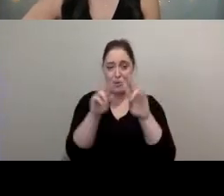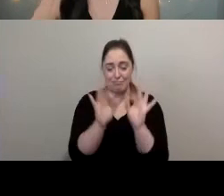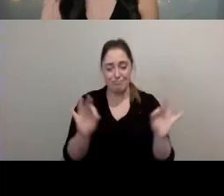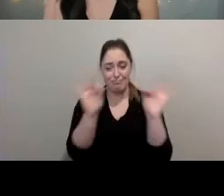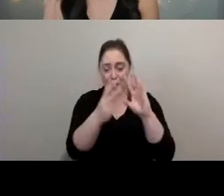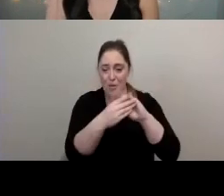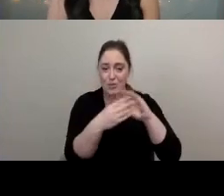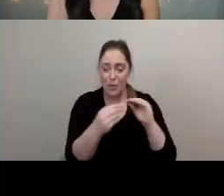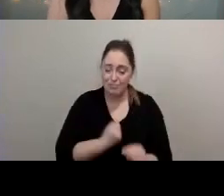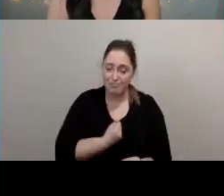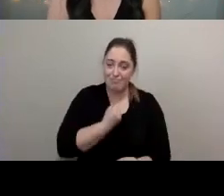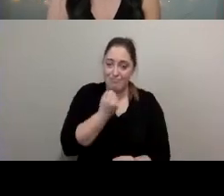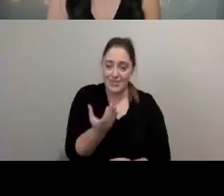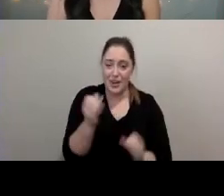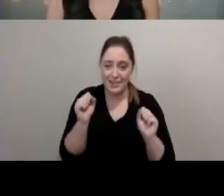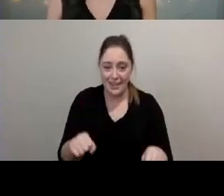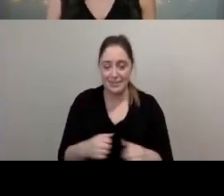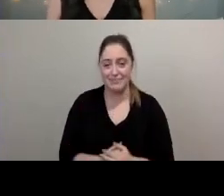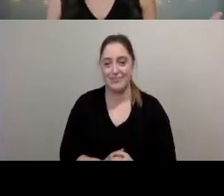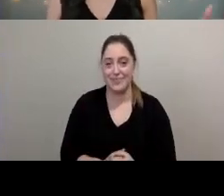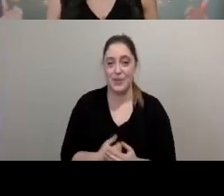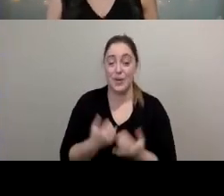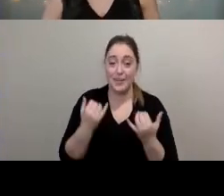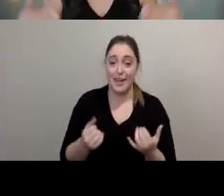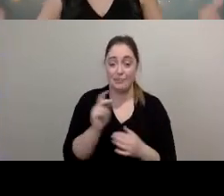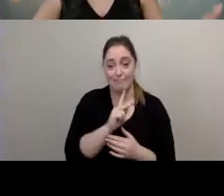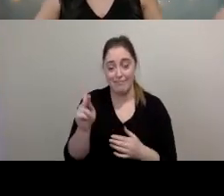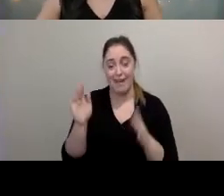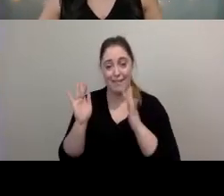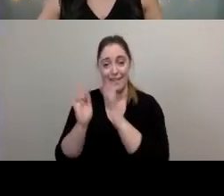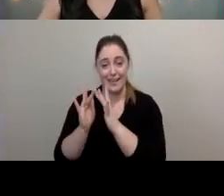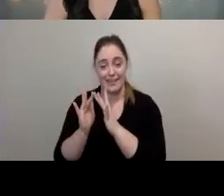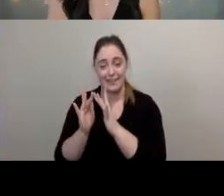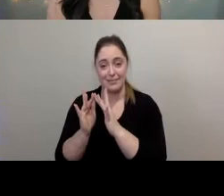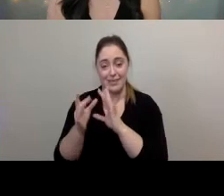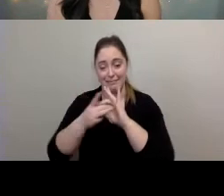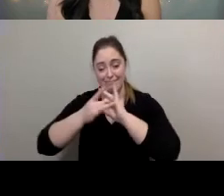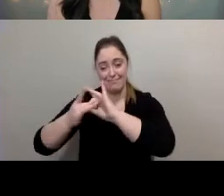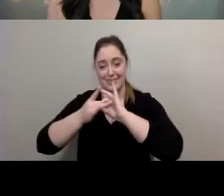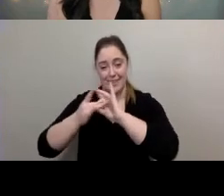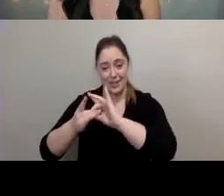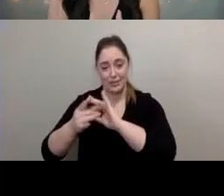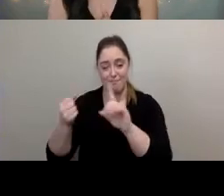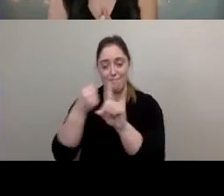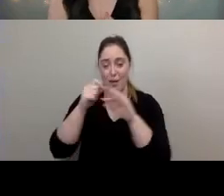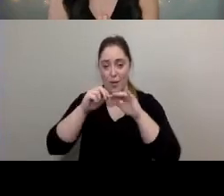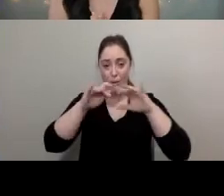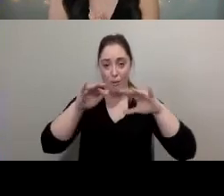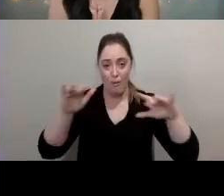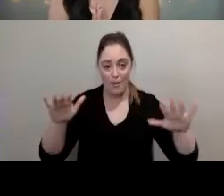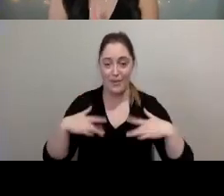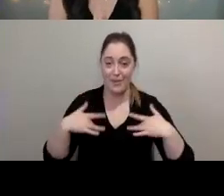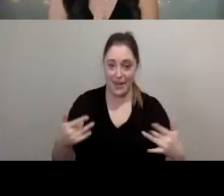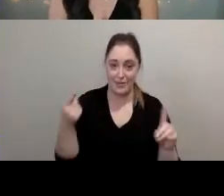so we invite you to lean in and make that connection and be part of the ripple that will come out of this event because you never know what